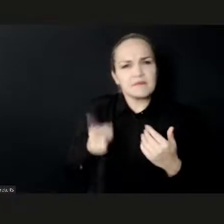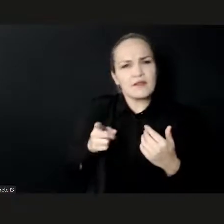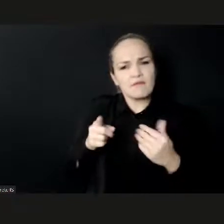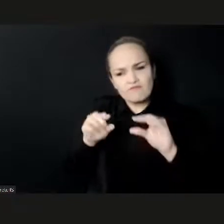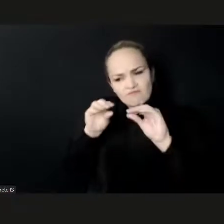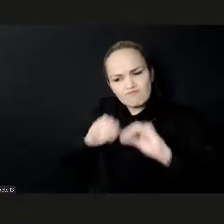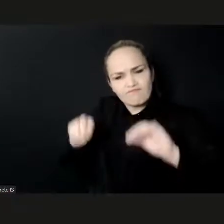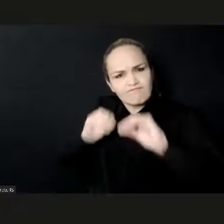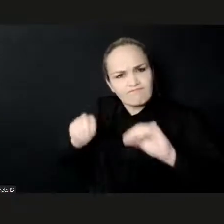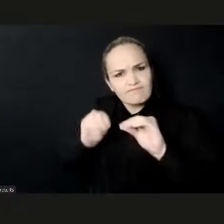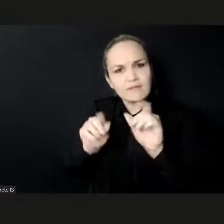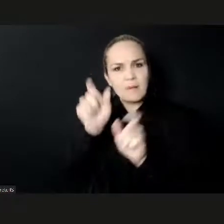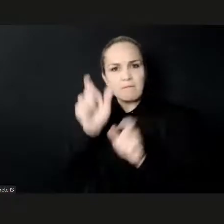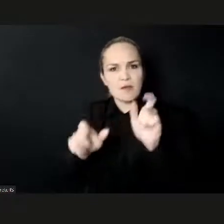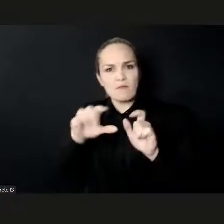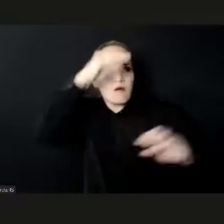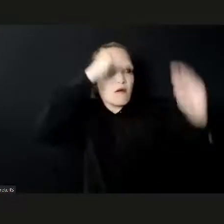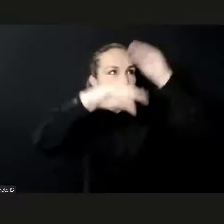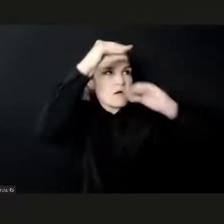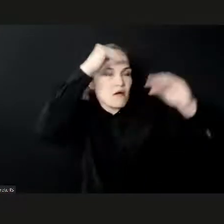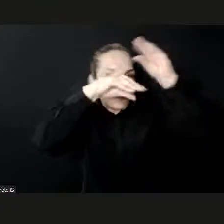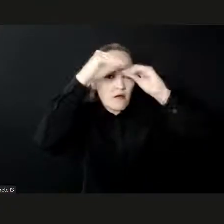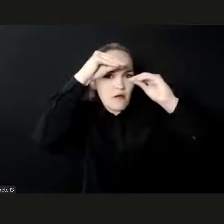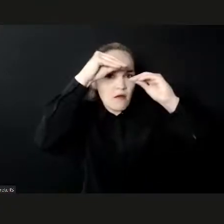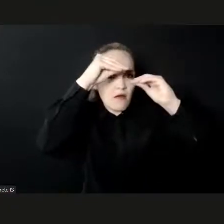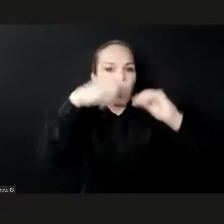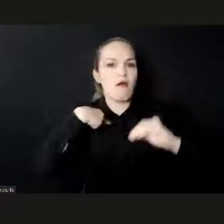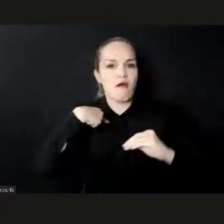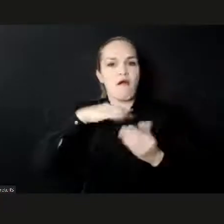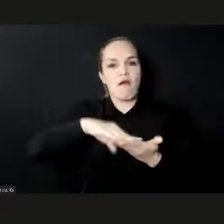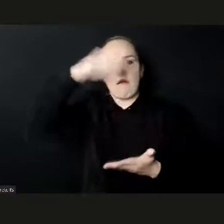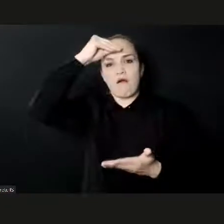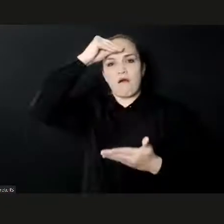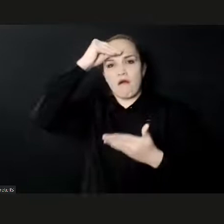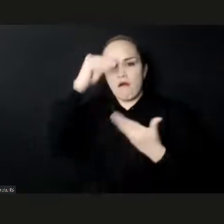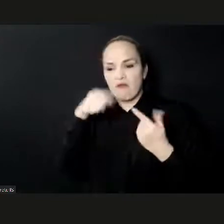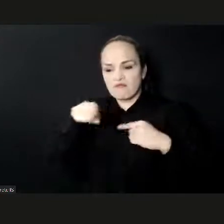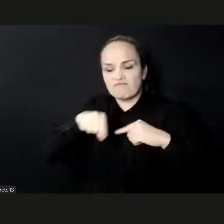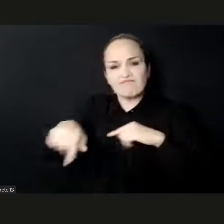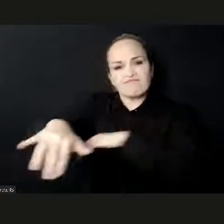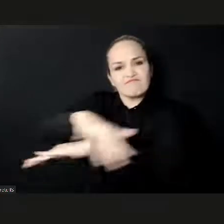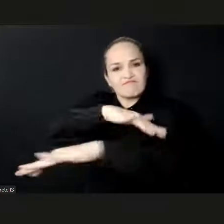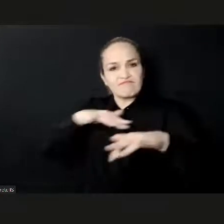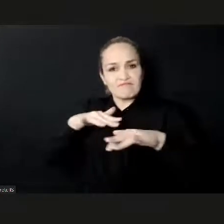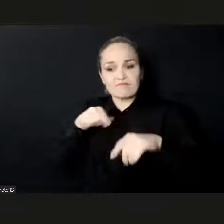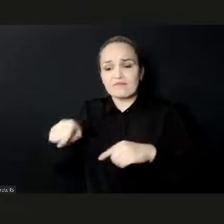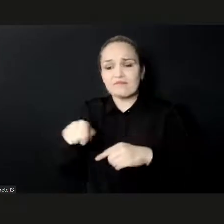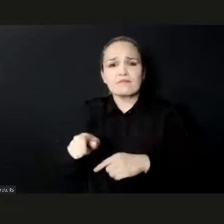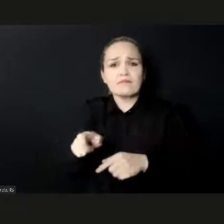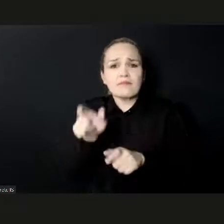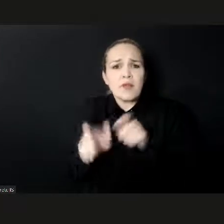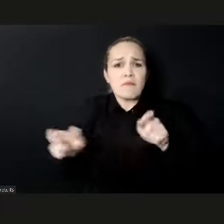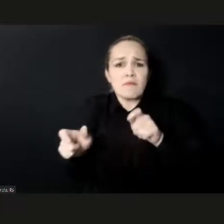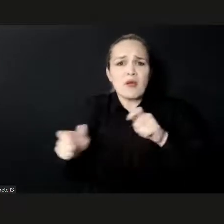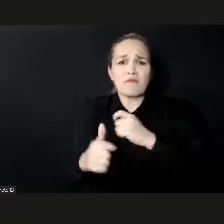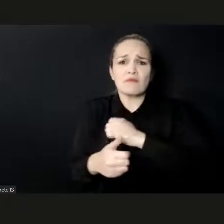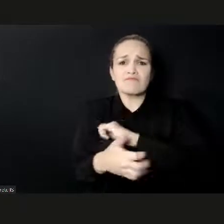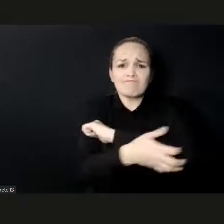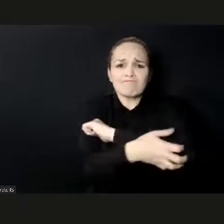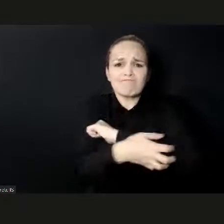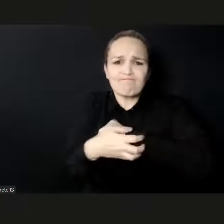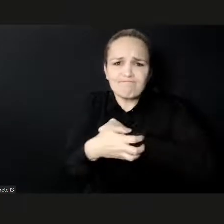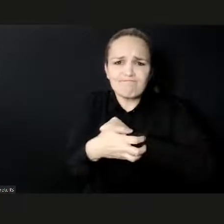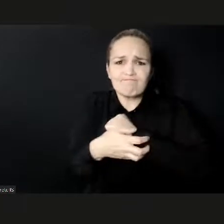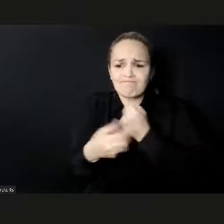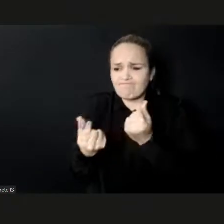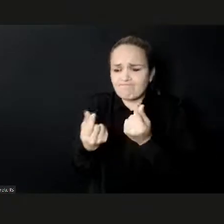for more vulnerable populations, for women, for young people. Design agile, dynamic,